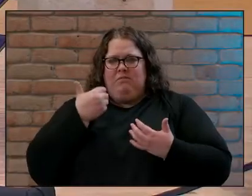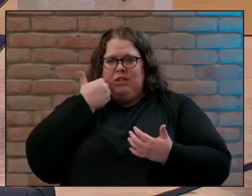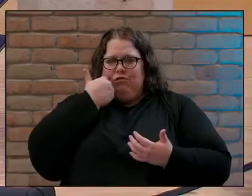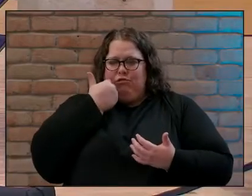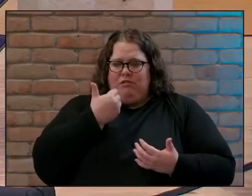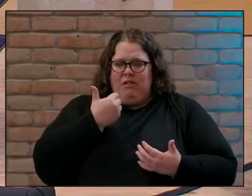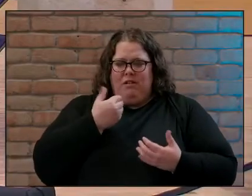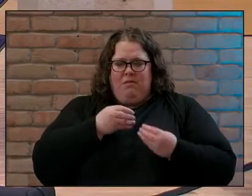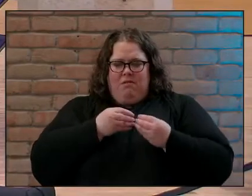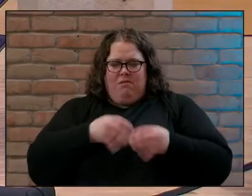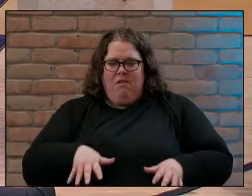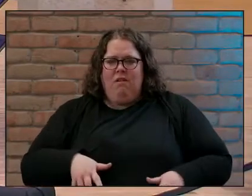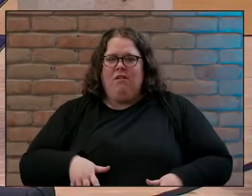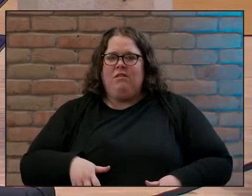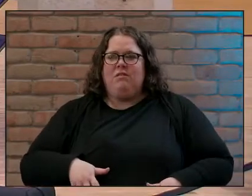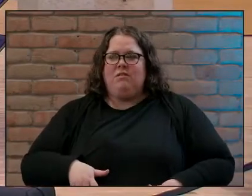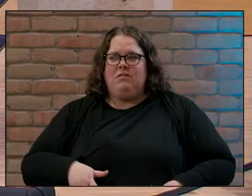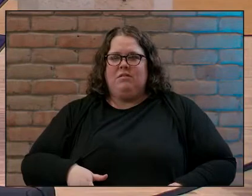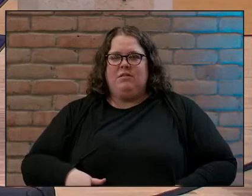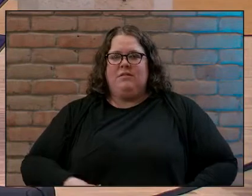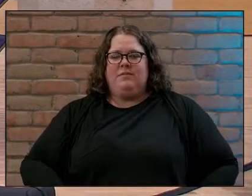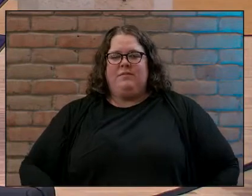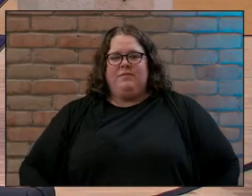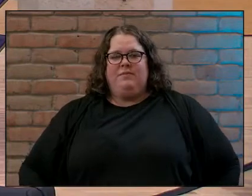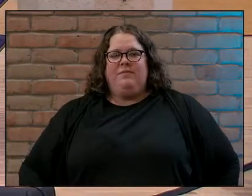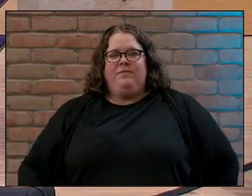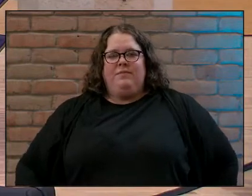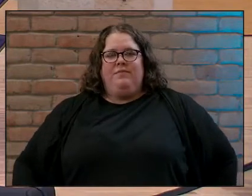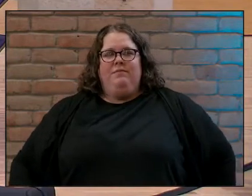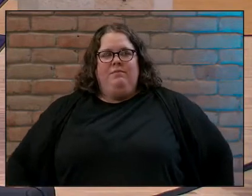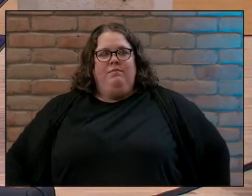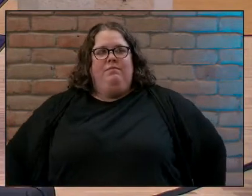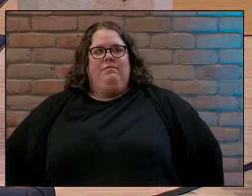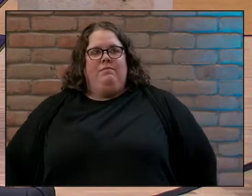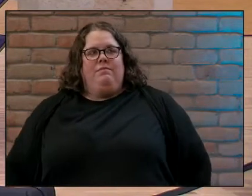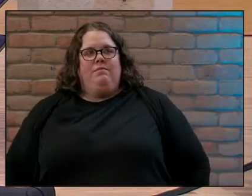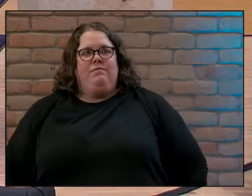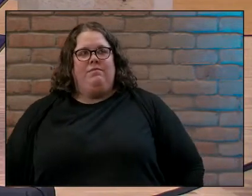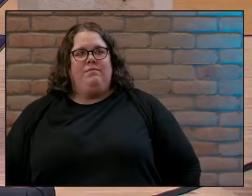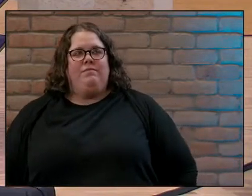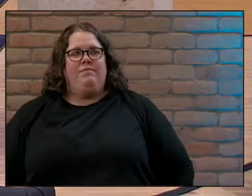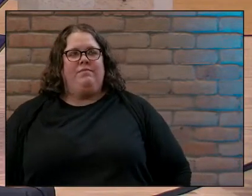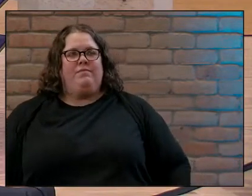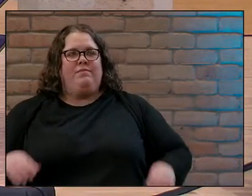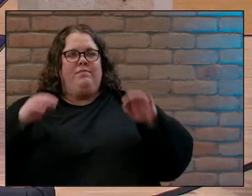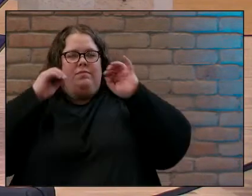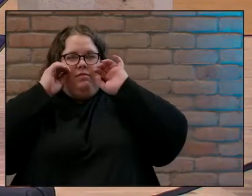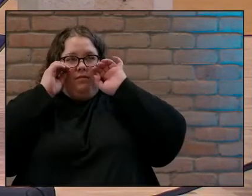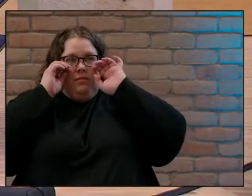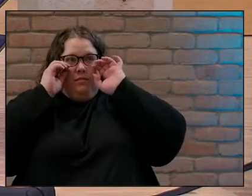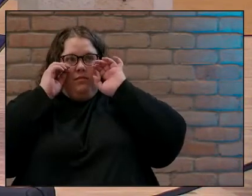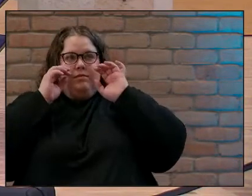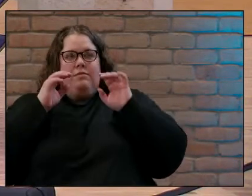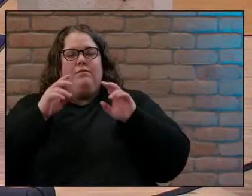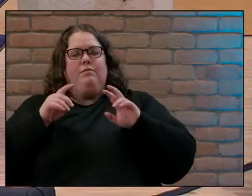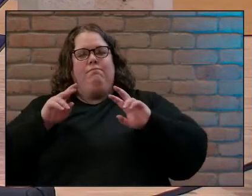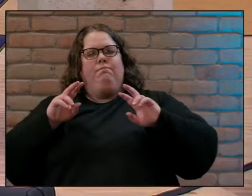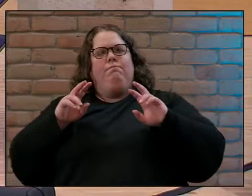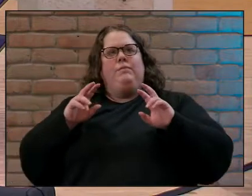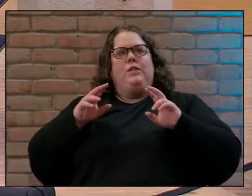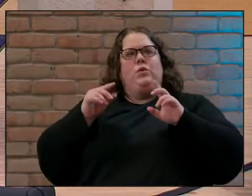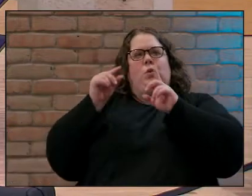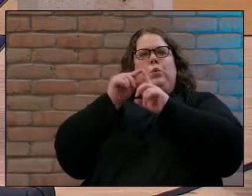but Jesus and those are probably the two most beautiful words that could ever be put right next to each other but